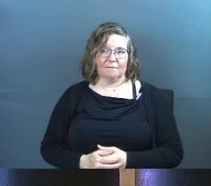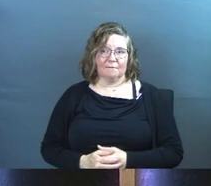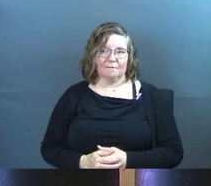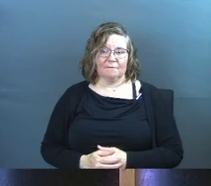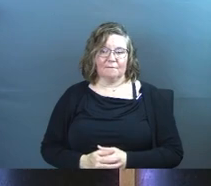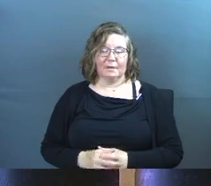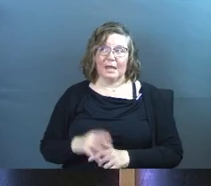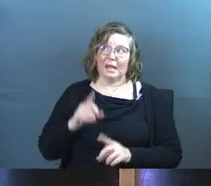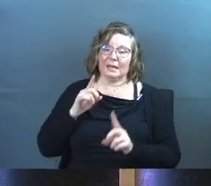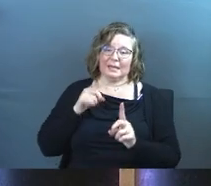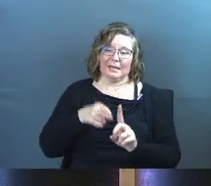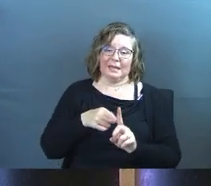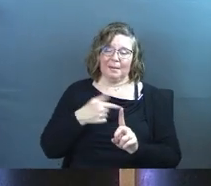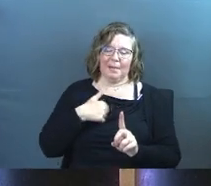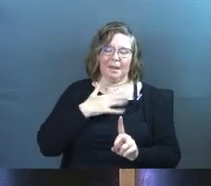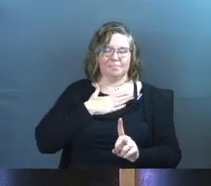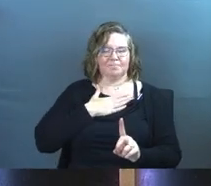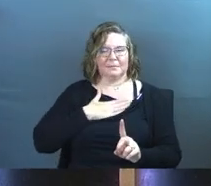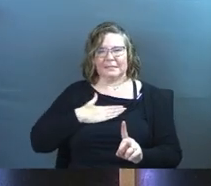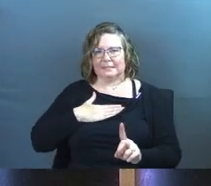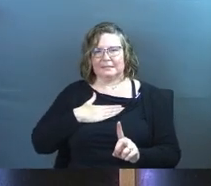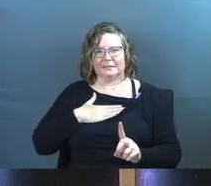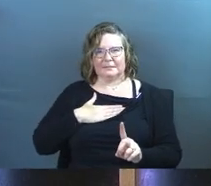And in Him, I'm pleased.